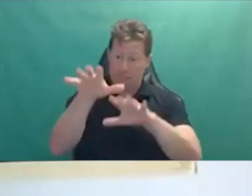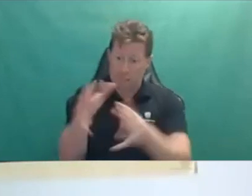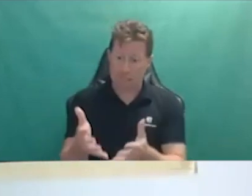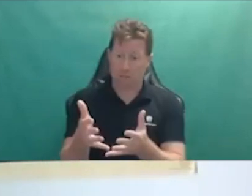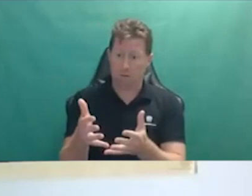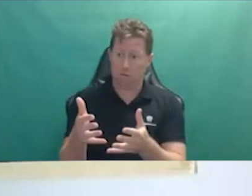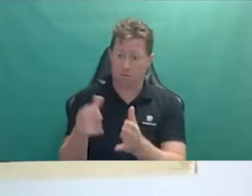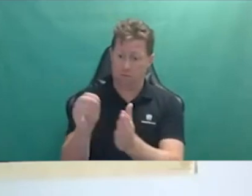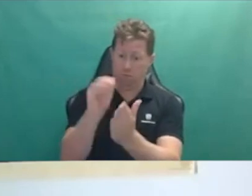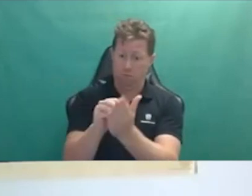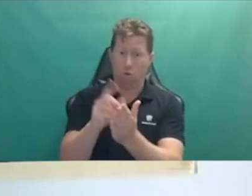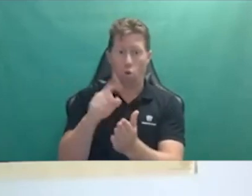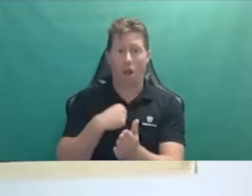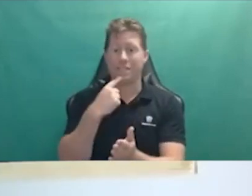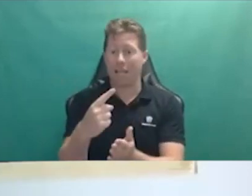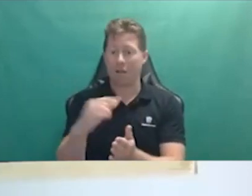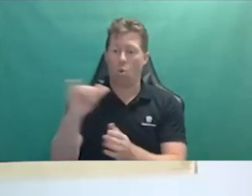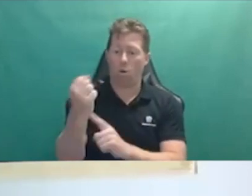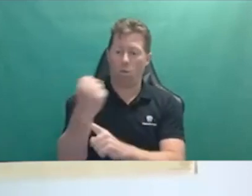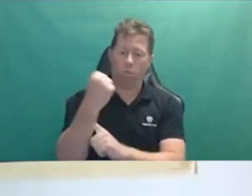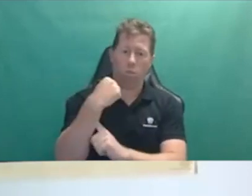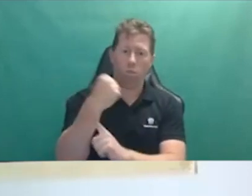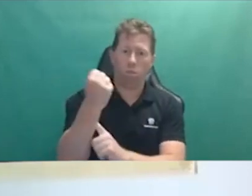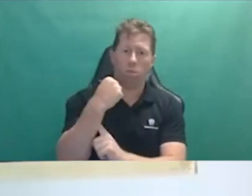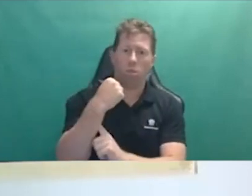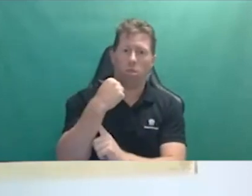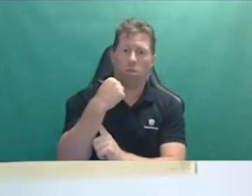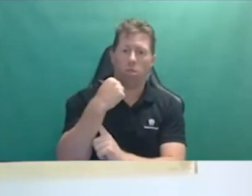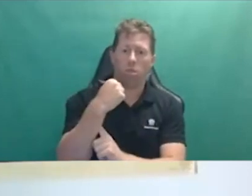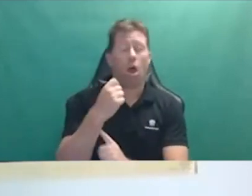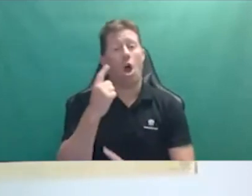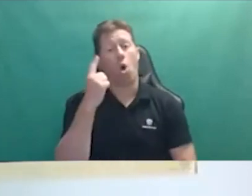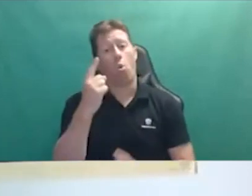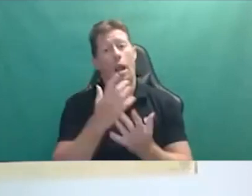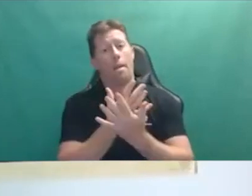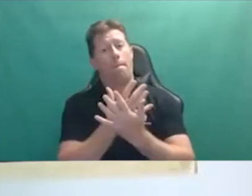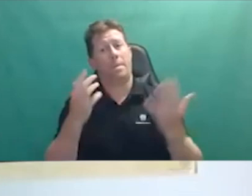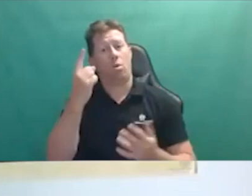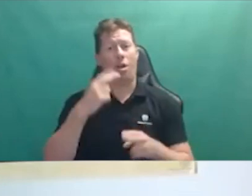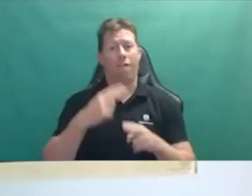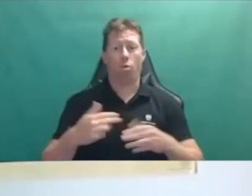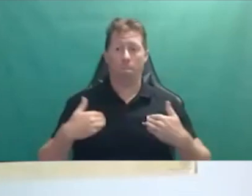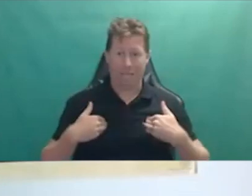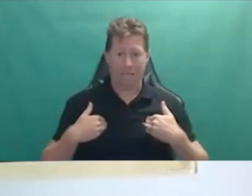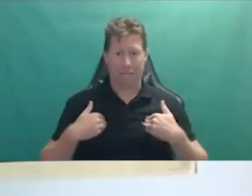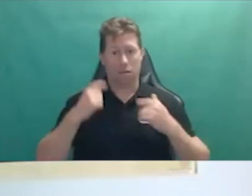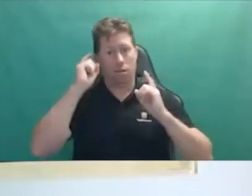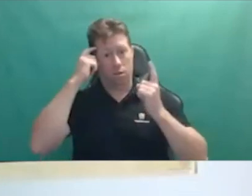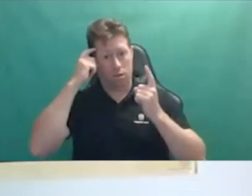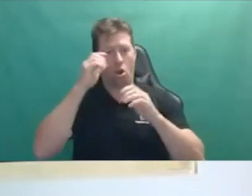said, or B, ignored it completely. One of the biggest ones for me, and I think the most concerning for me was self-harm.